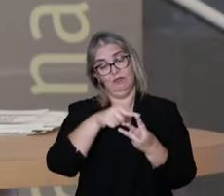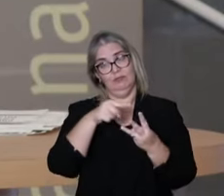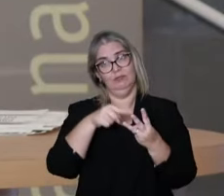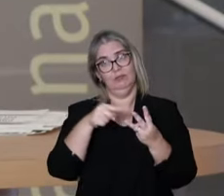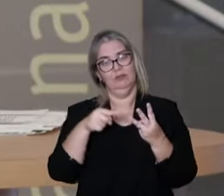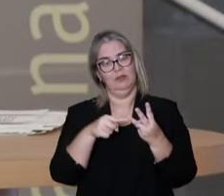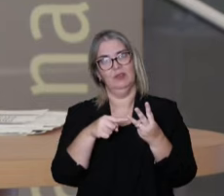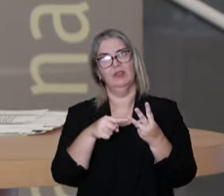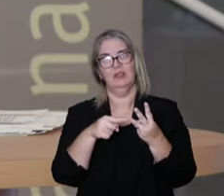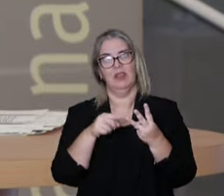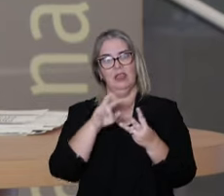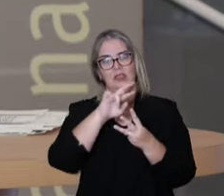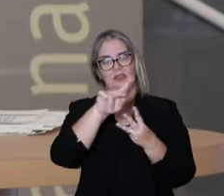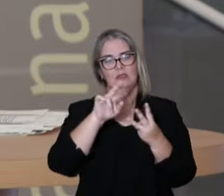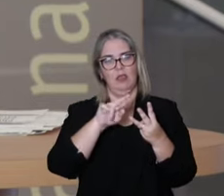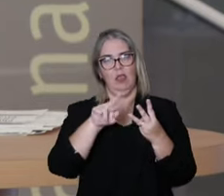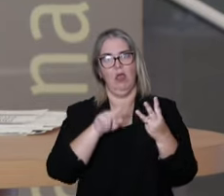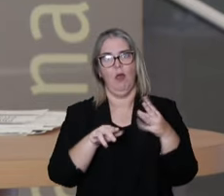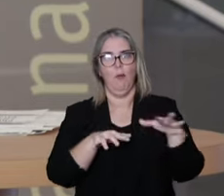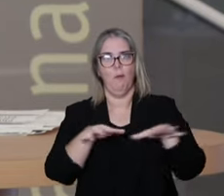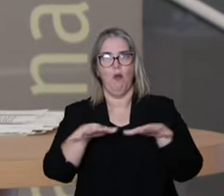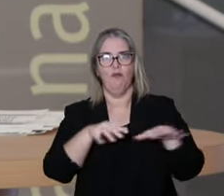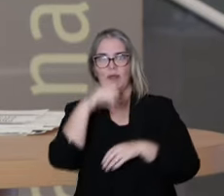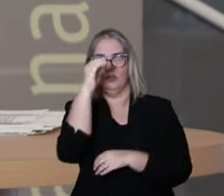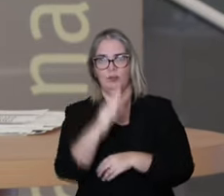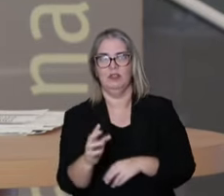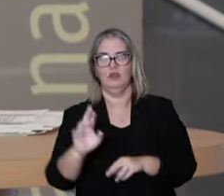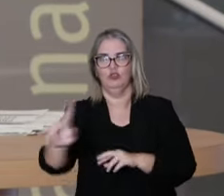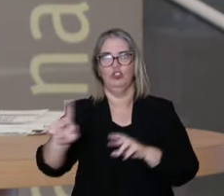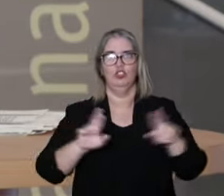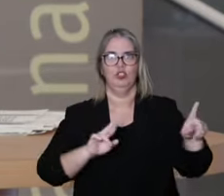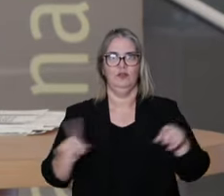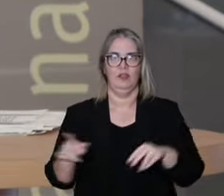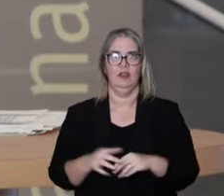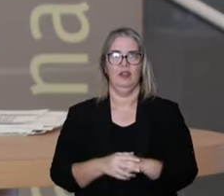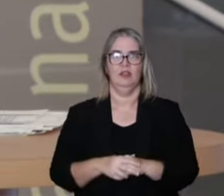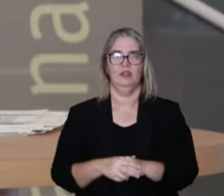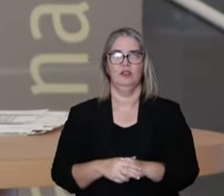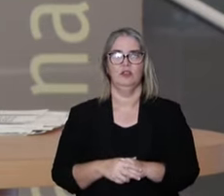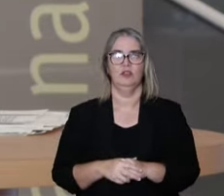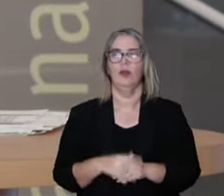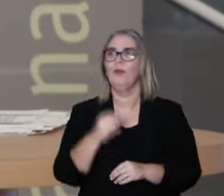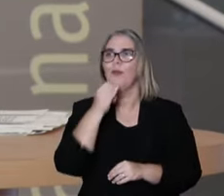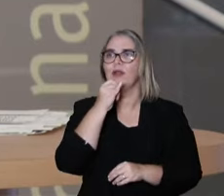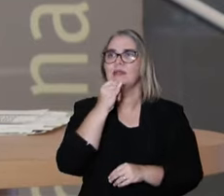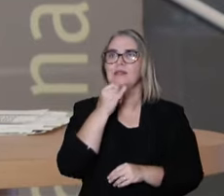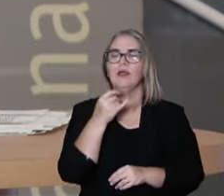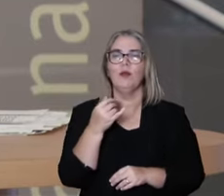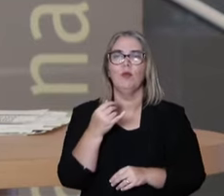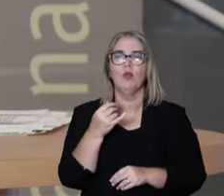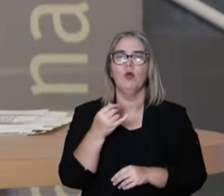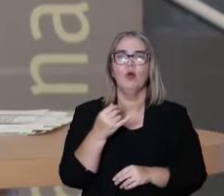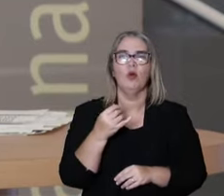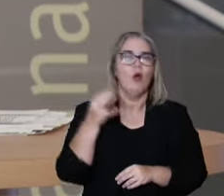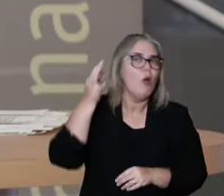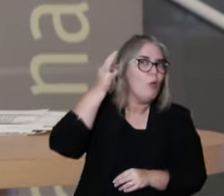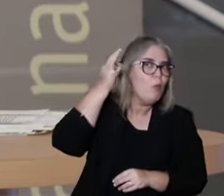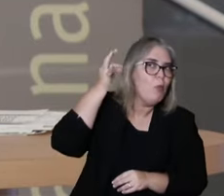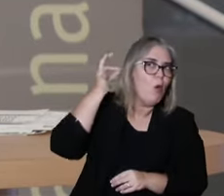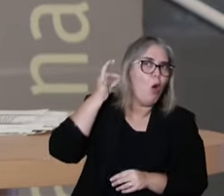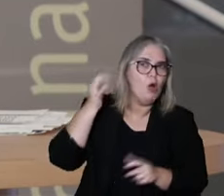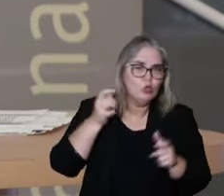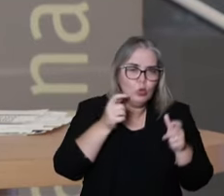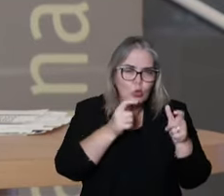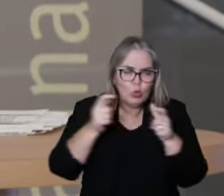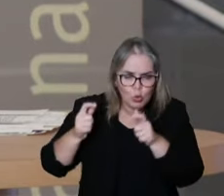So now we have the presence of these three movements in Brazil, a culture in which the naming